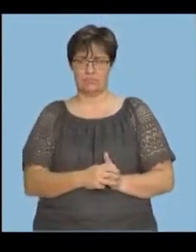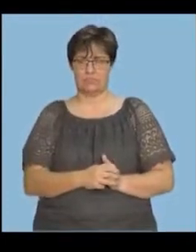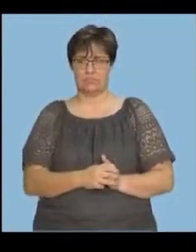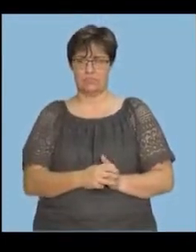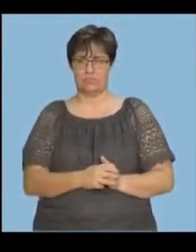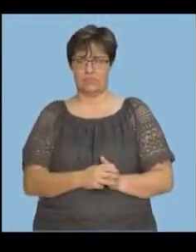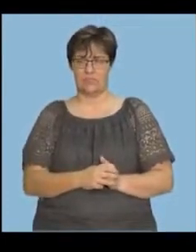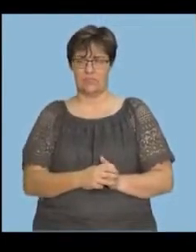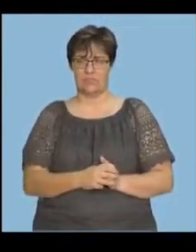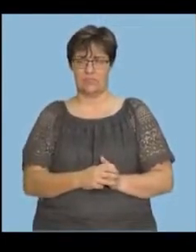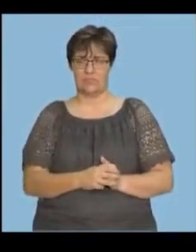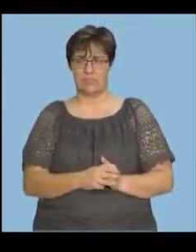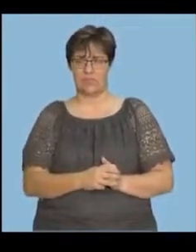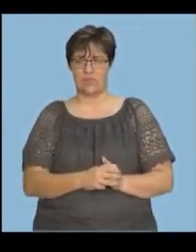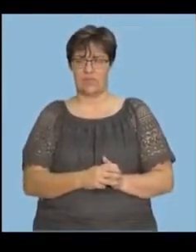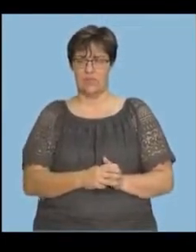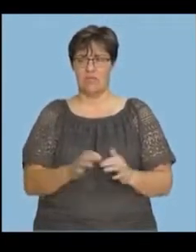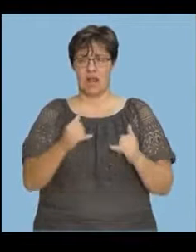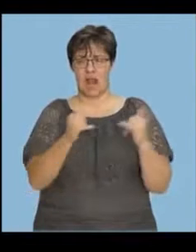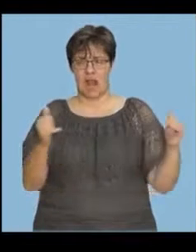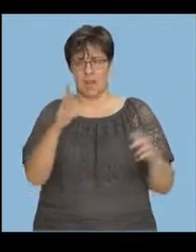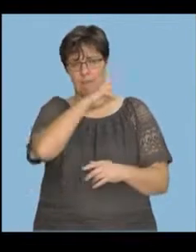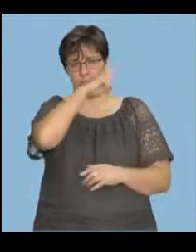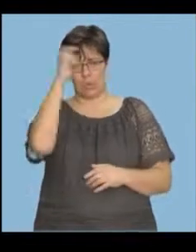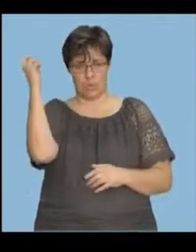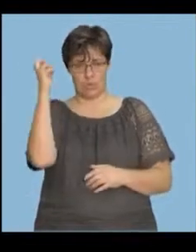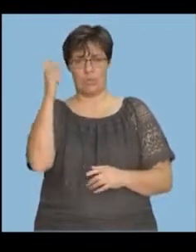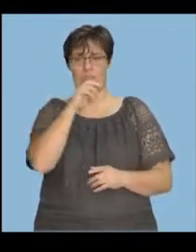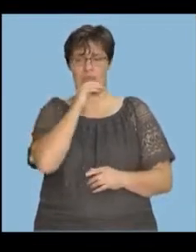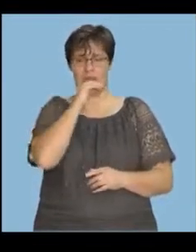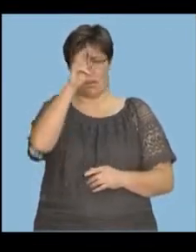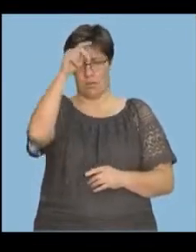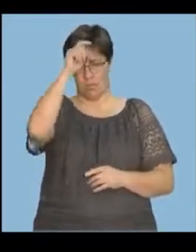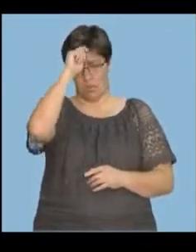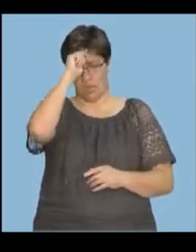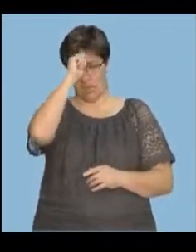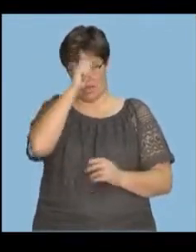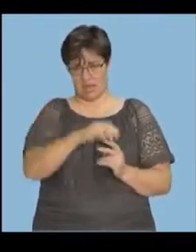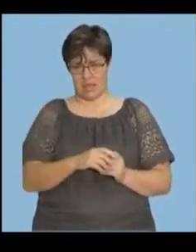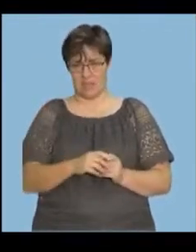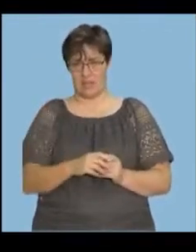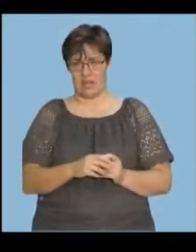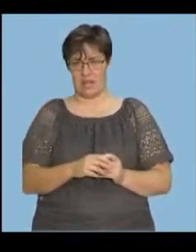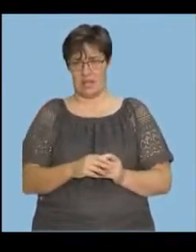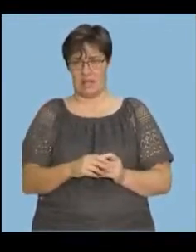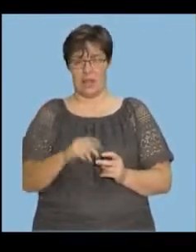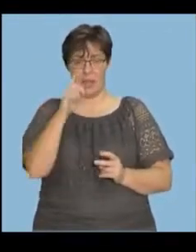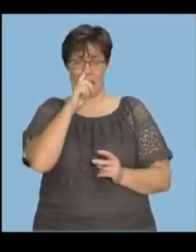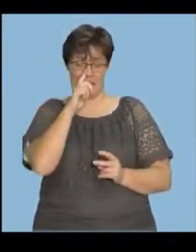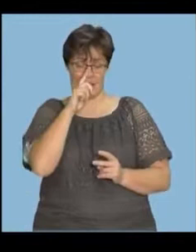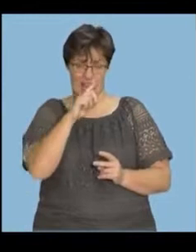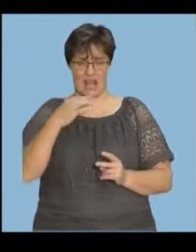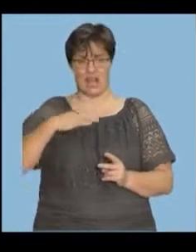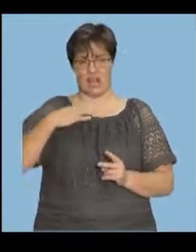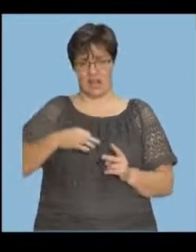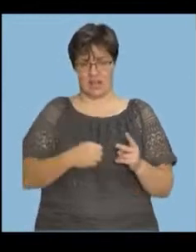So, we can use a line graph. If you look at the blue, it's boys and the pink is